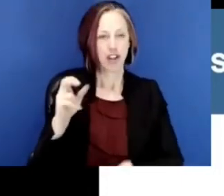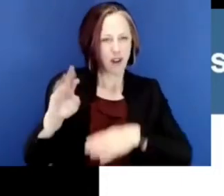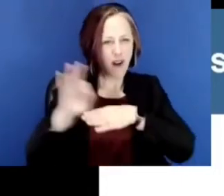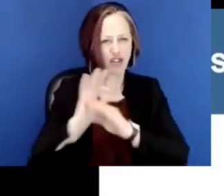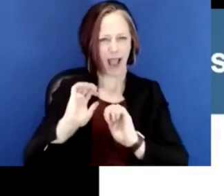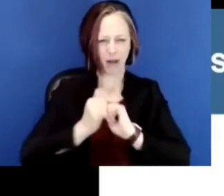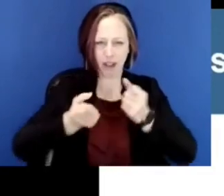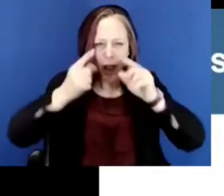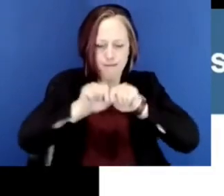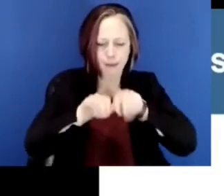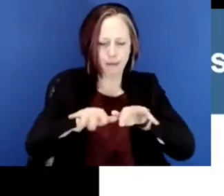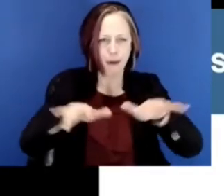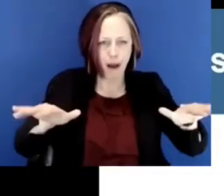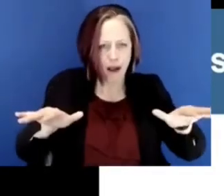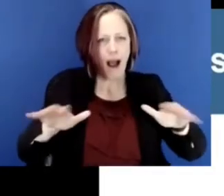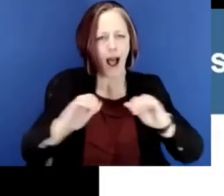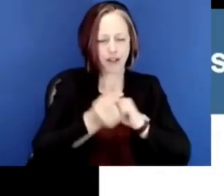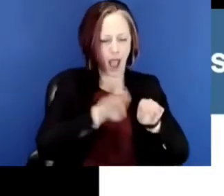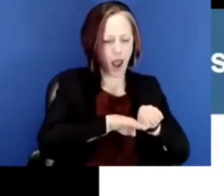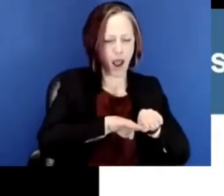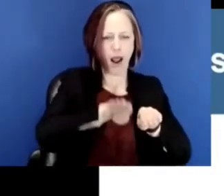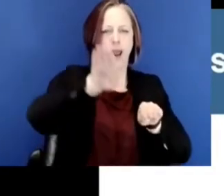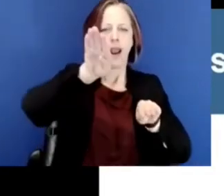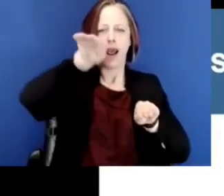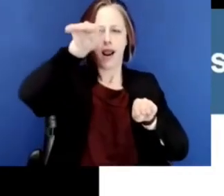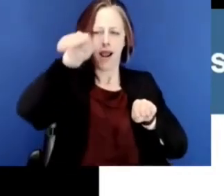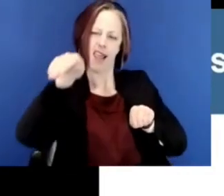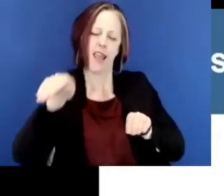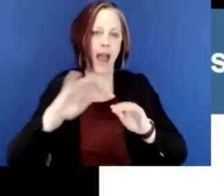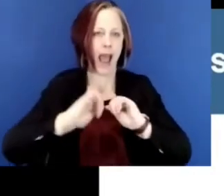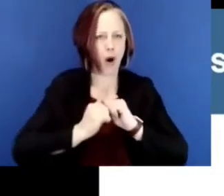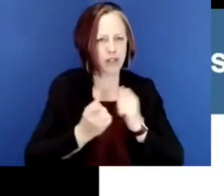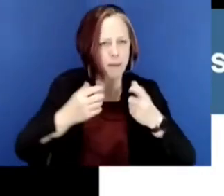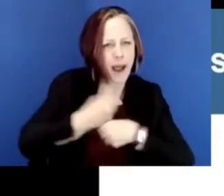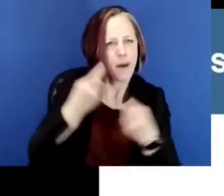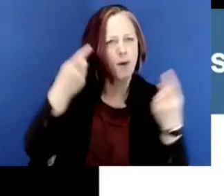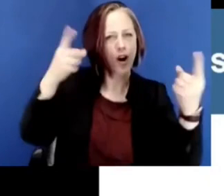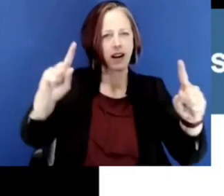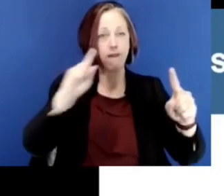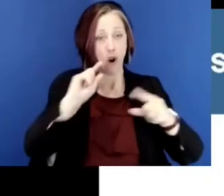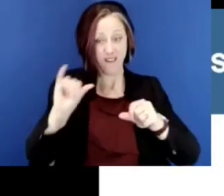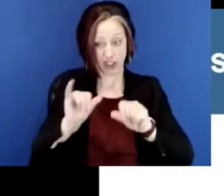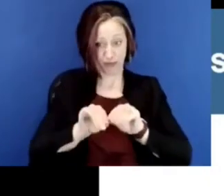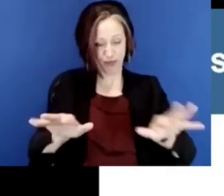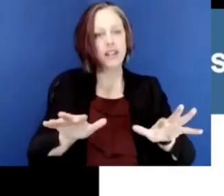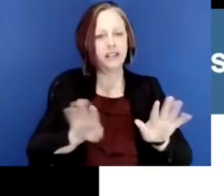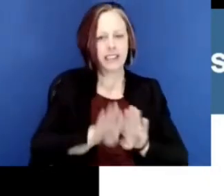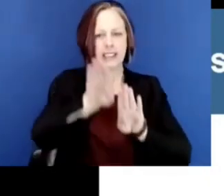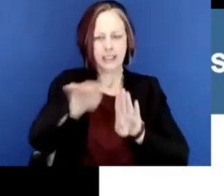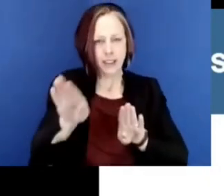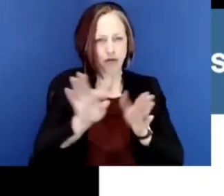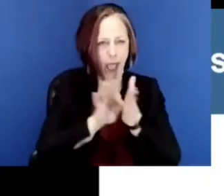functions and how do you understand the curve and what's happening and how to bend the curve of infection rates,